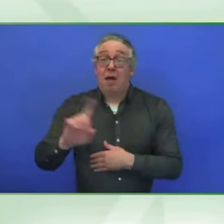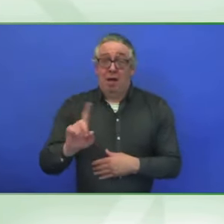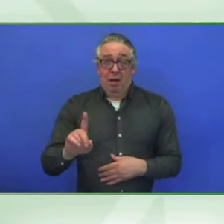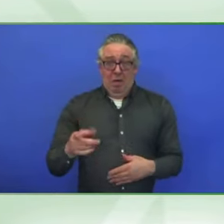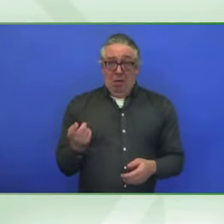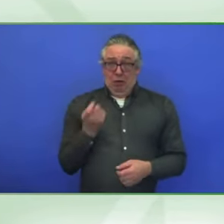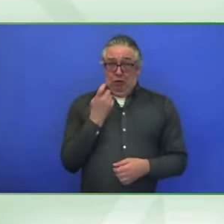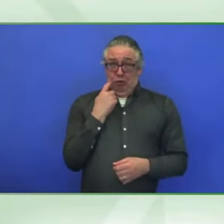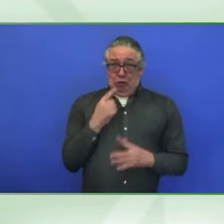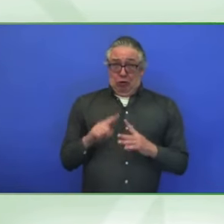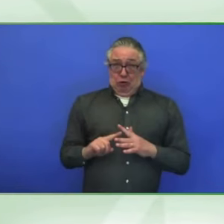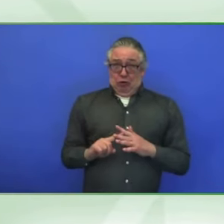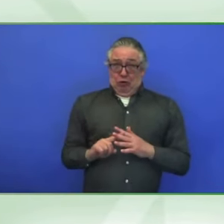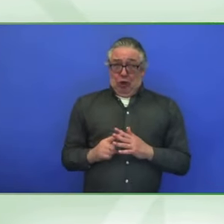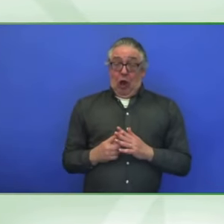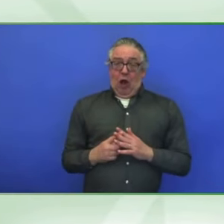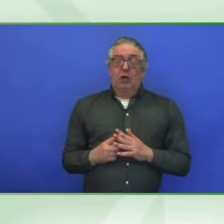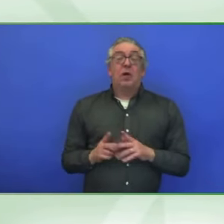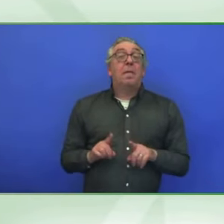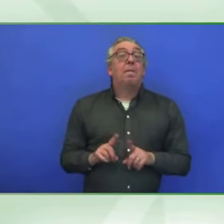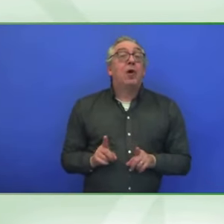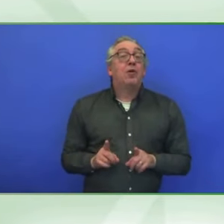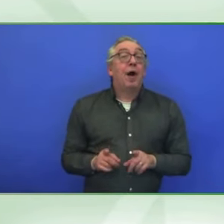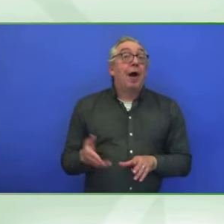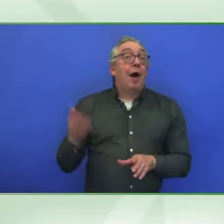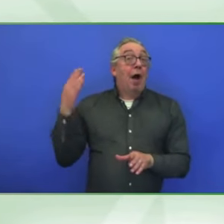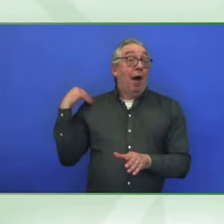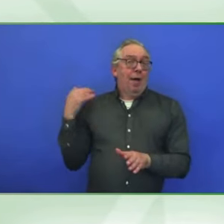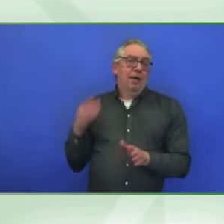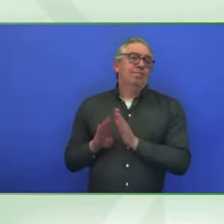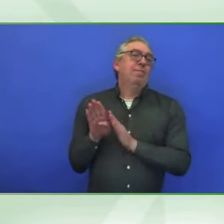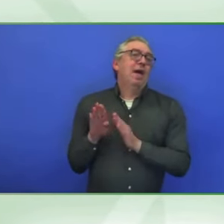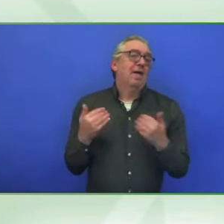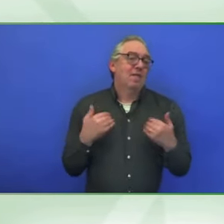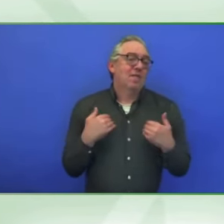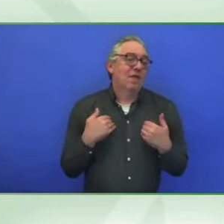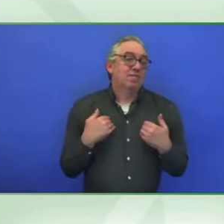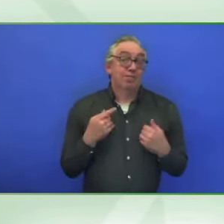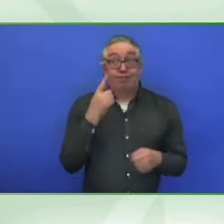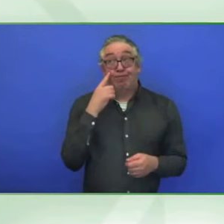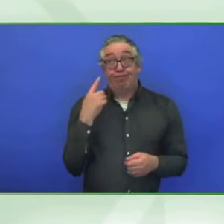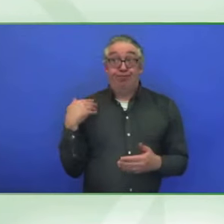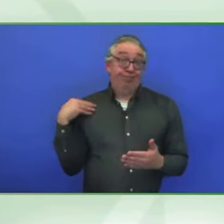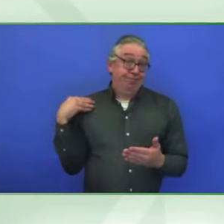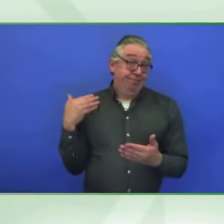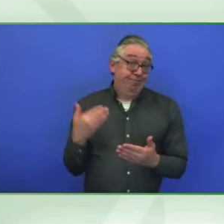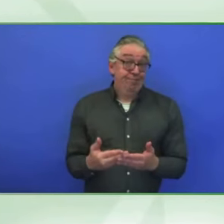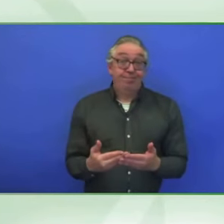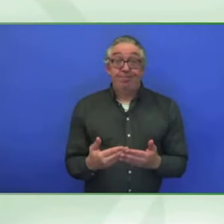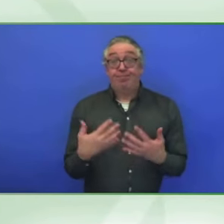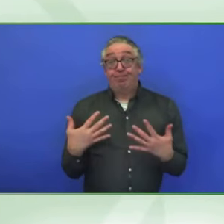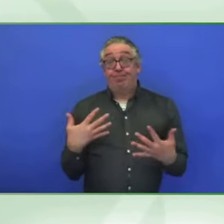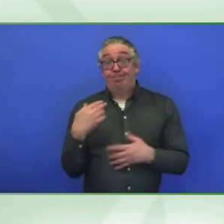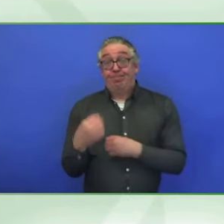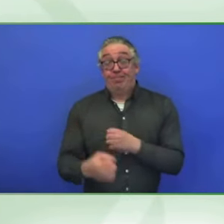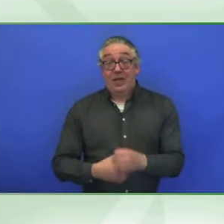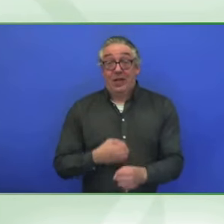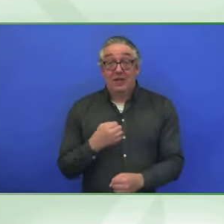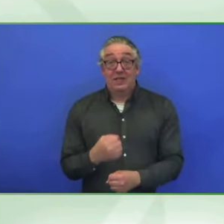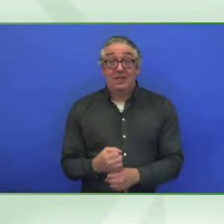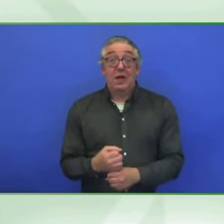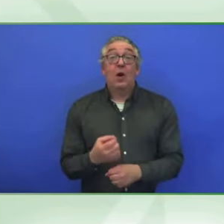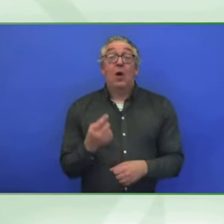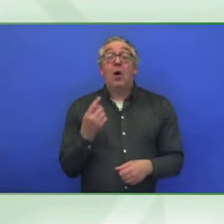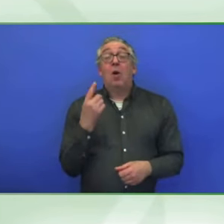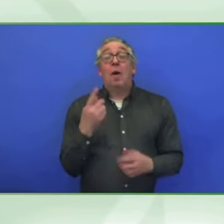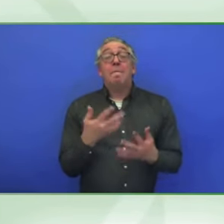important step given in the last decades in the field of disability is the approval of the International